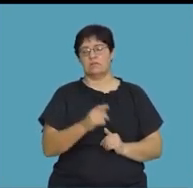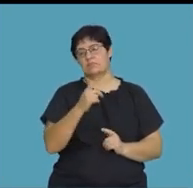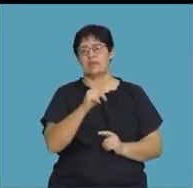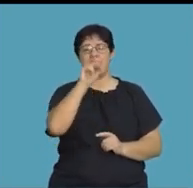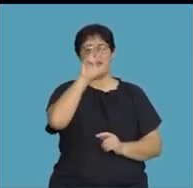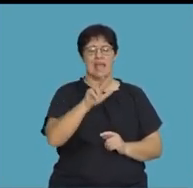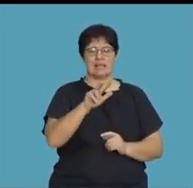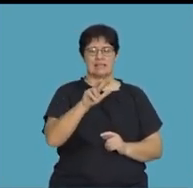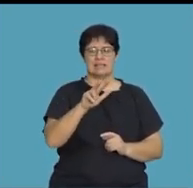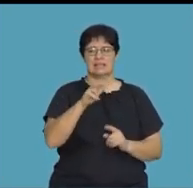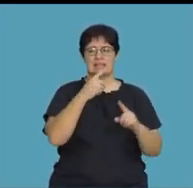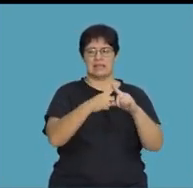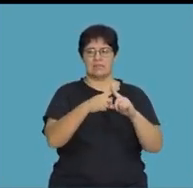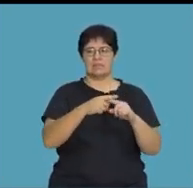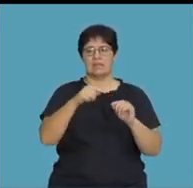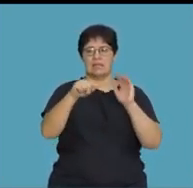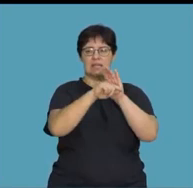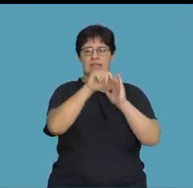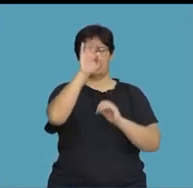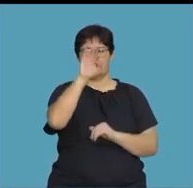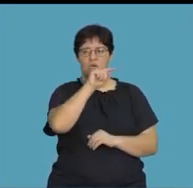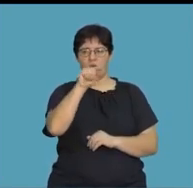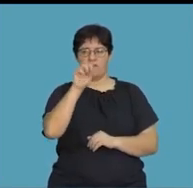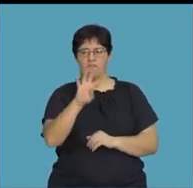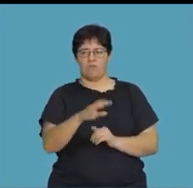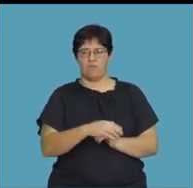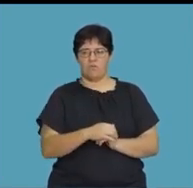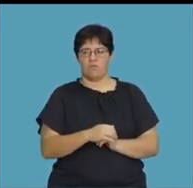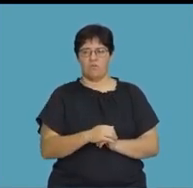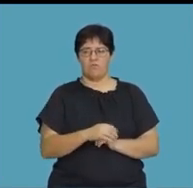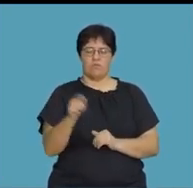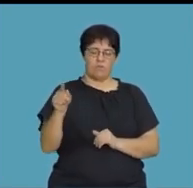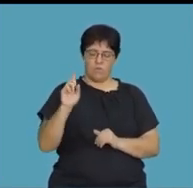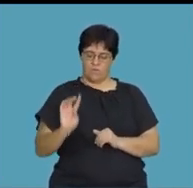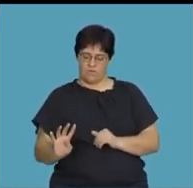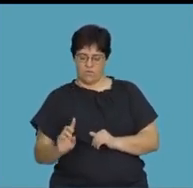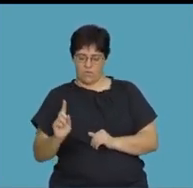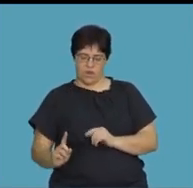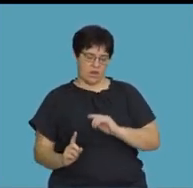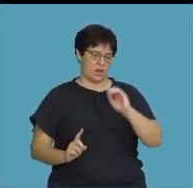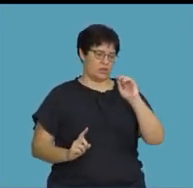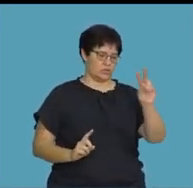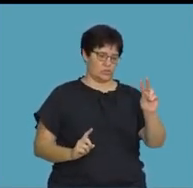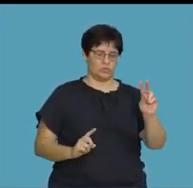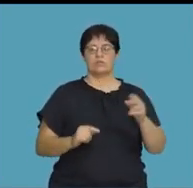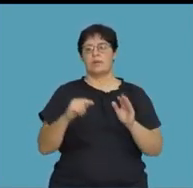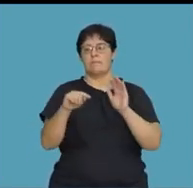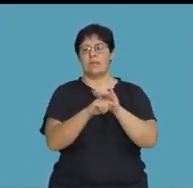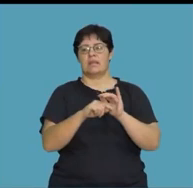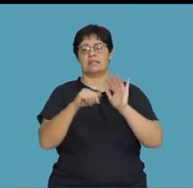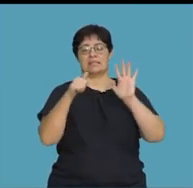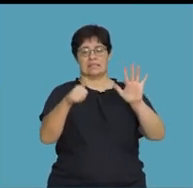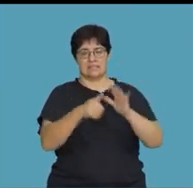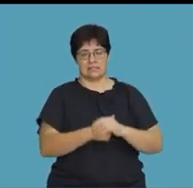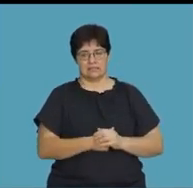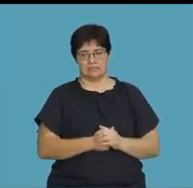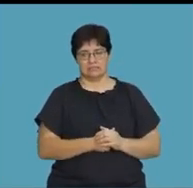exponent of this will be 8 times negative 3 over 4. So that's once, that's twice, which